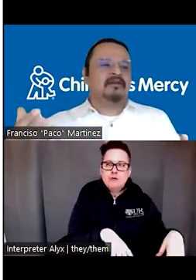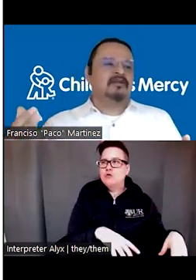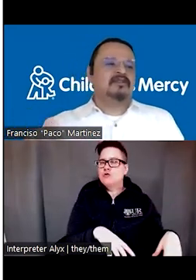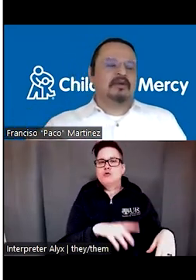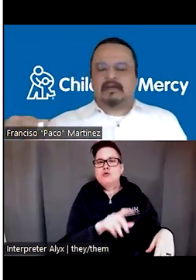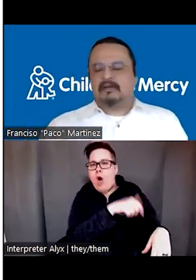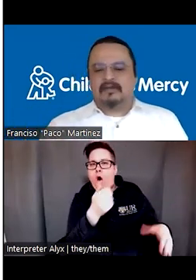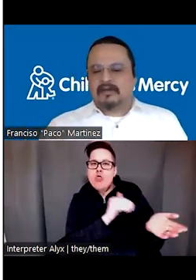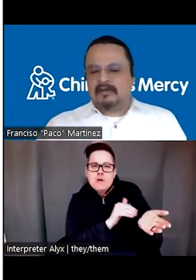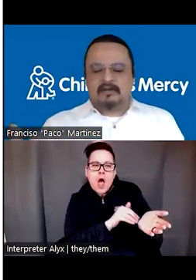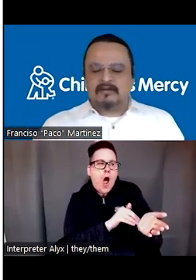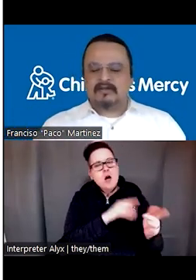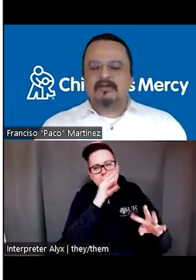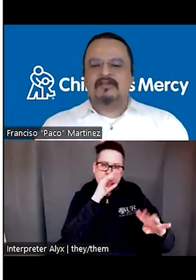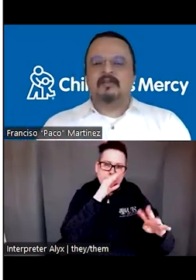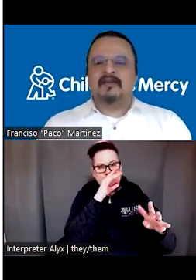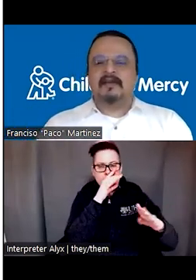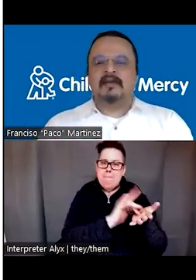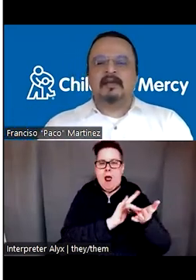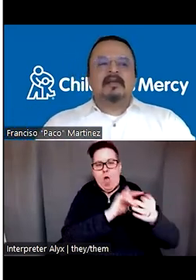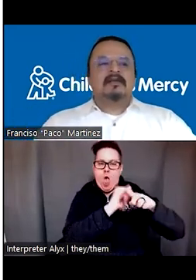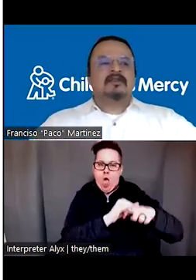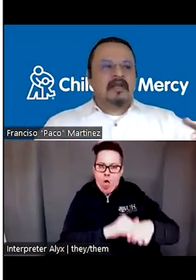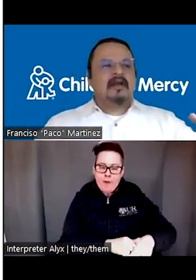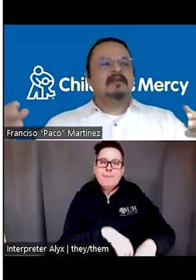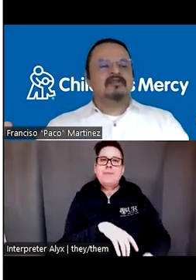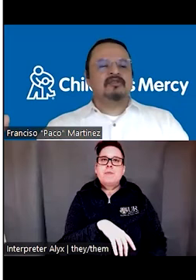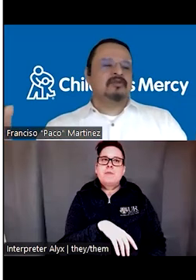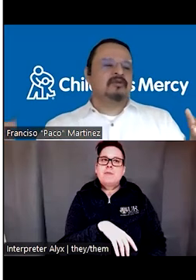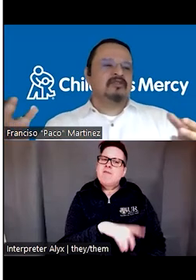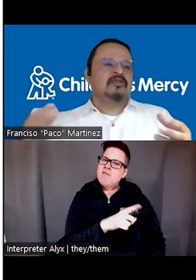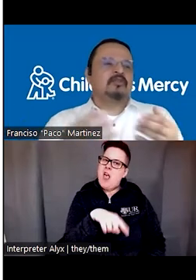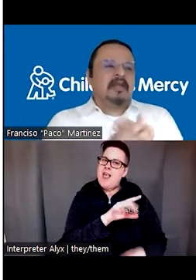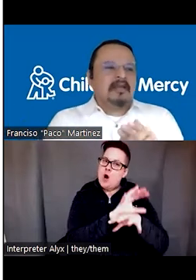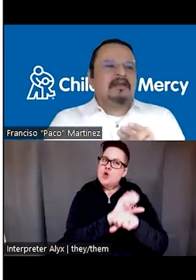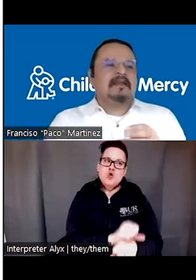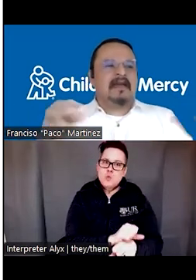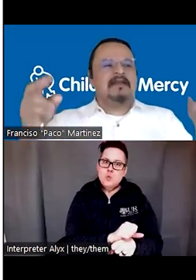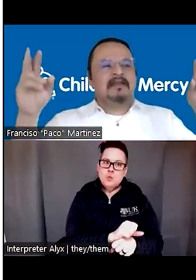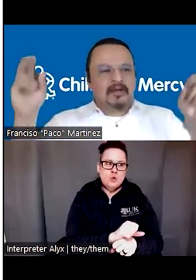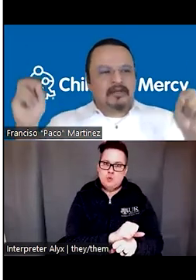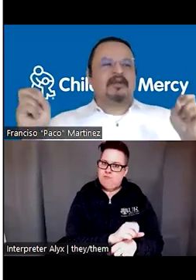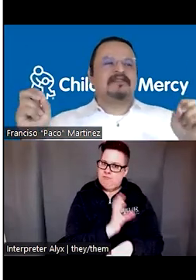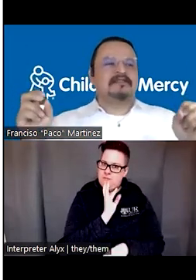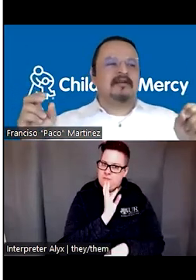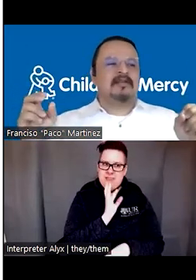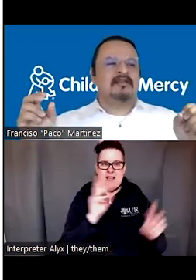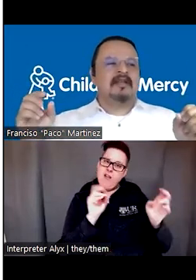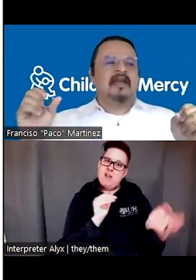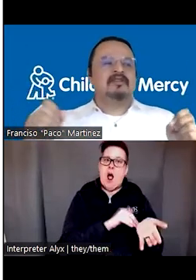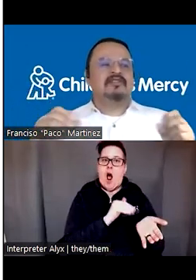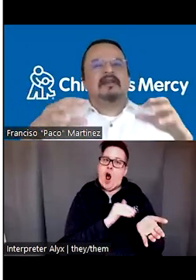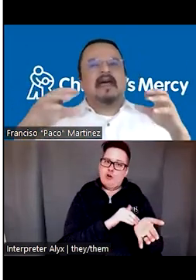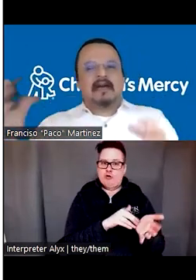doctors or in other, in other students of medicine. So they are used to also speaking in that doctor's language